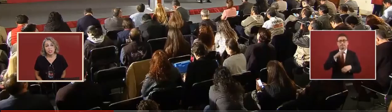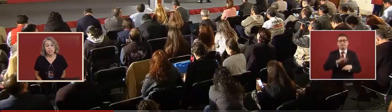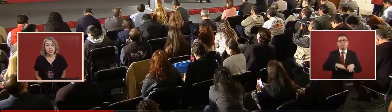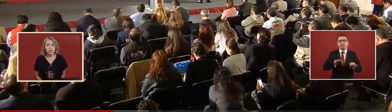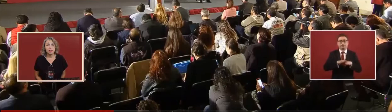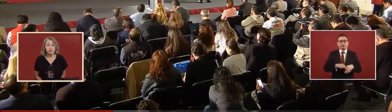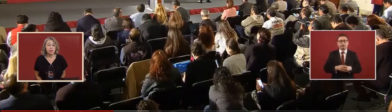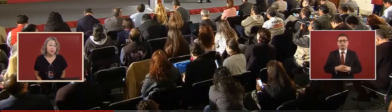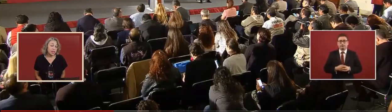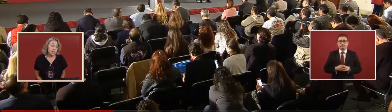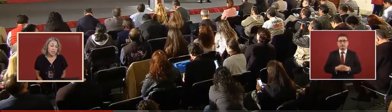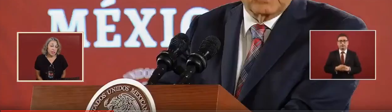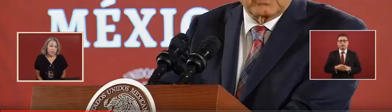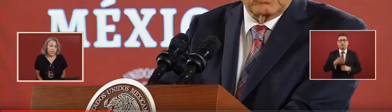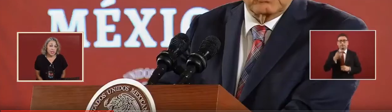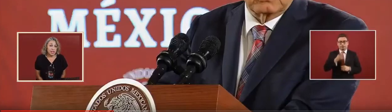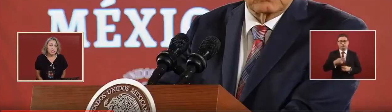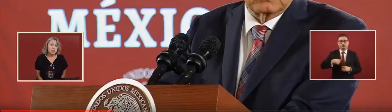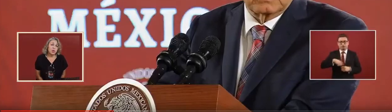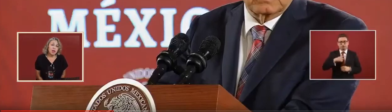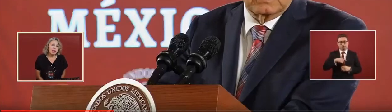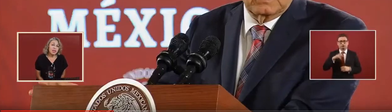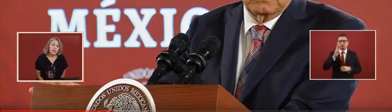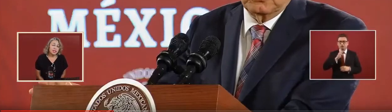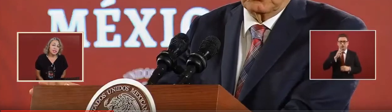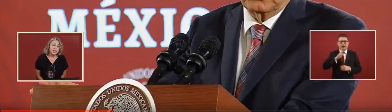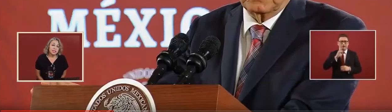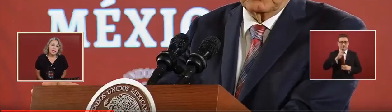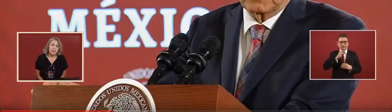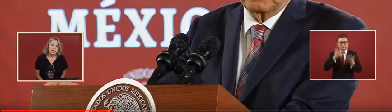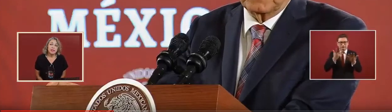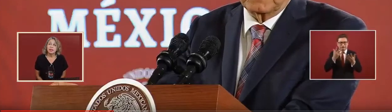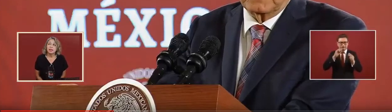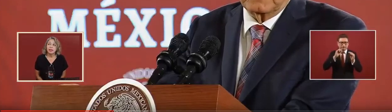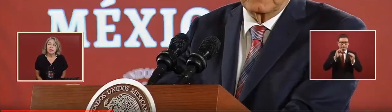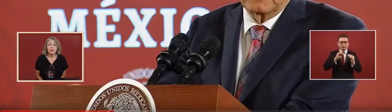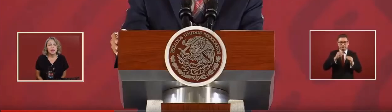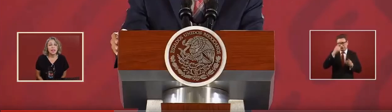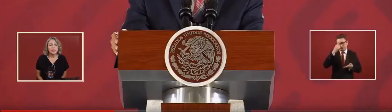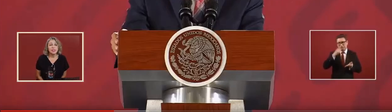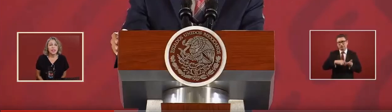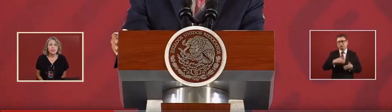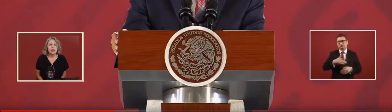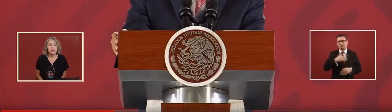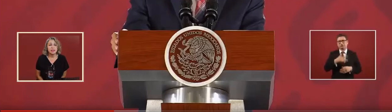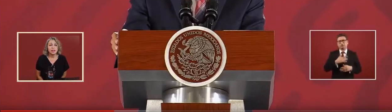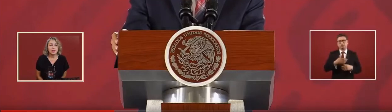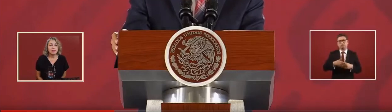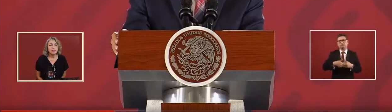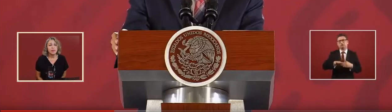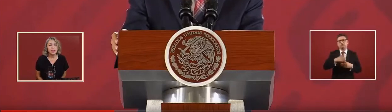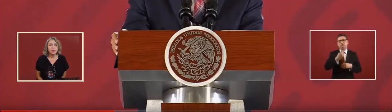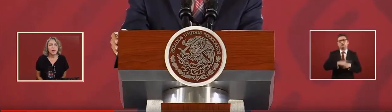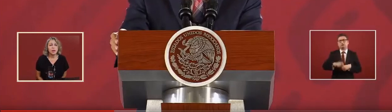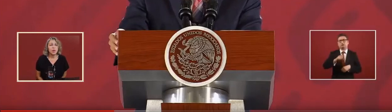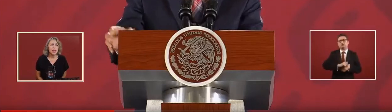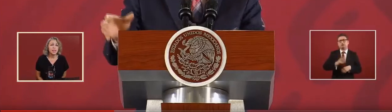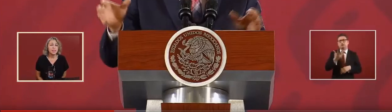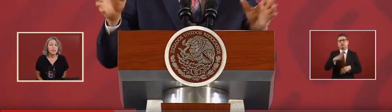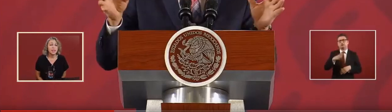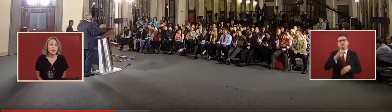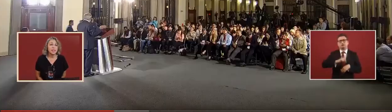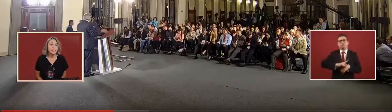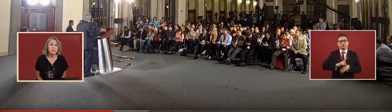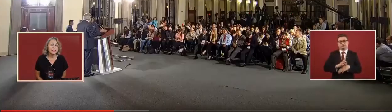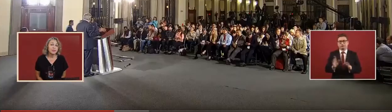So we are looking at this, and I could say that in about a week to 10 days, right